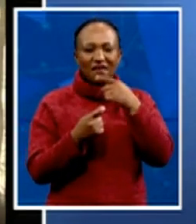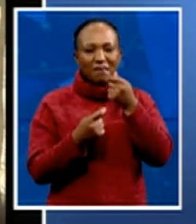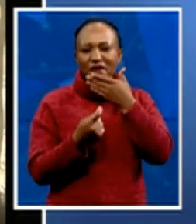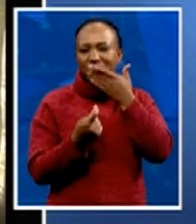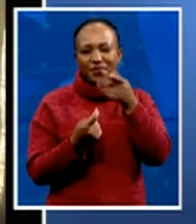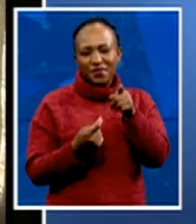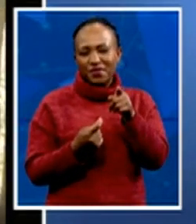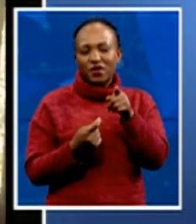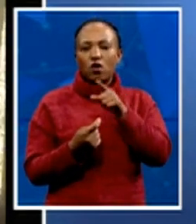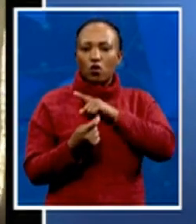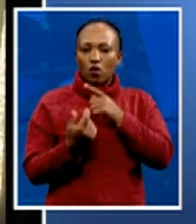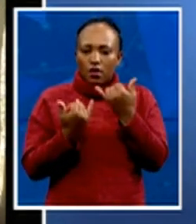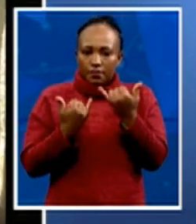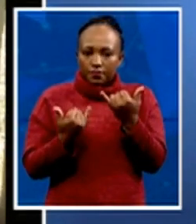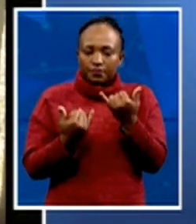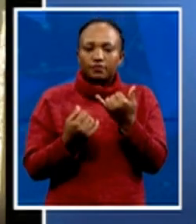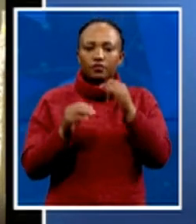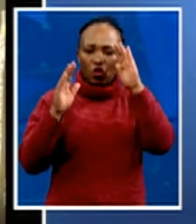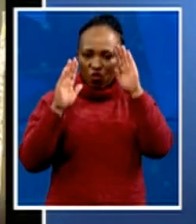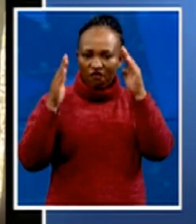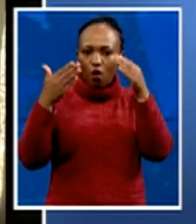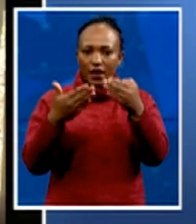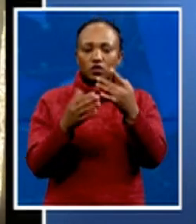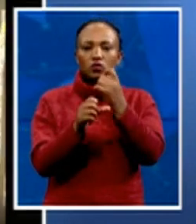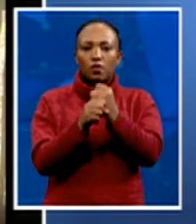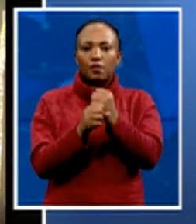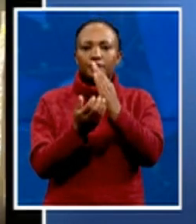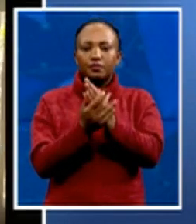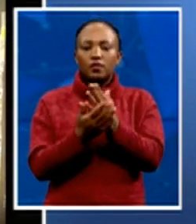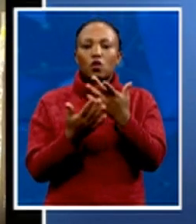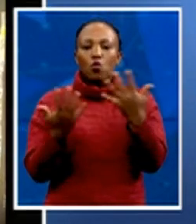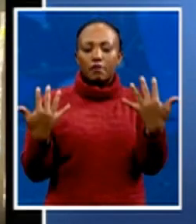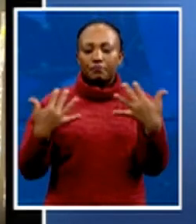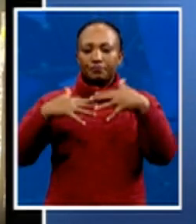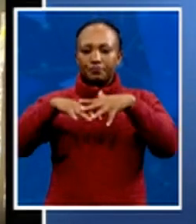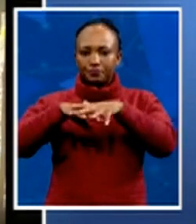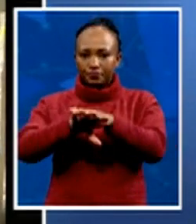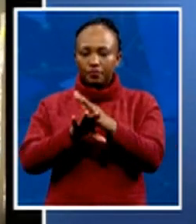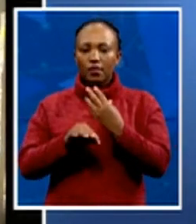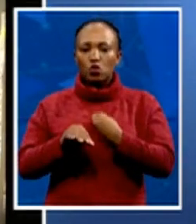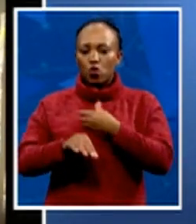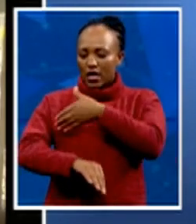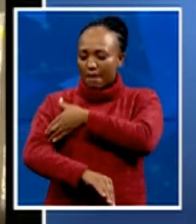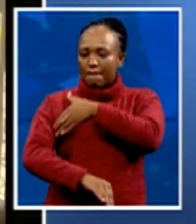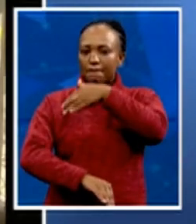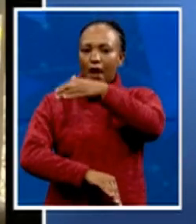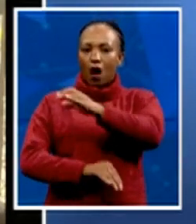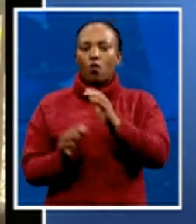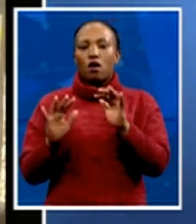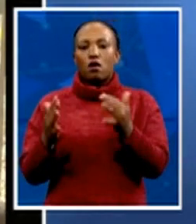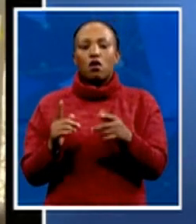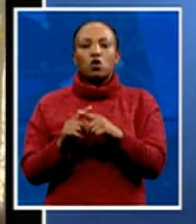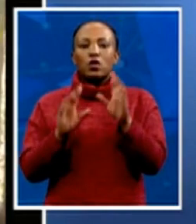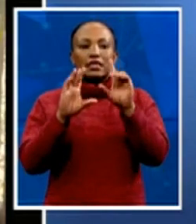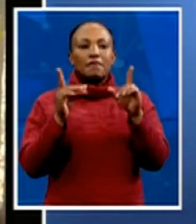how do we ensure that we mainstream youth empowerment to cut across not only all departments of government, but also all sectors